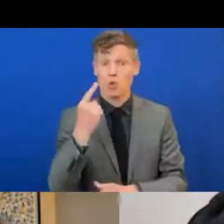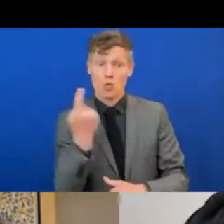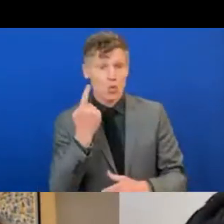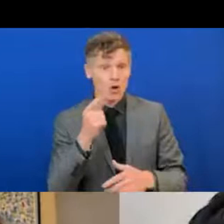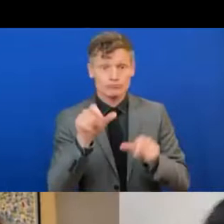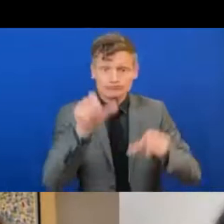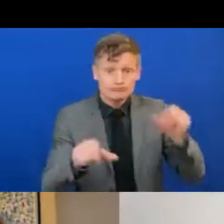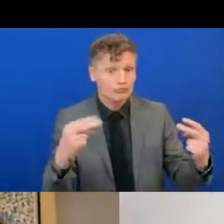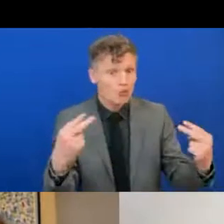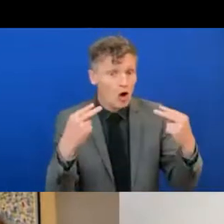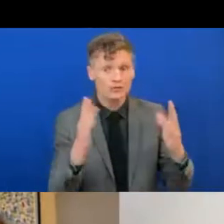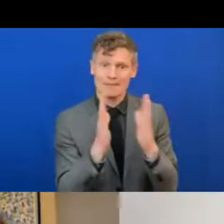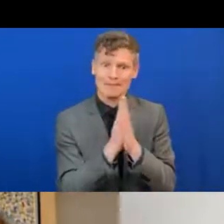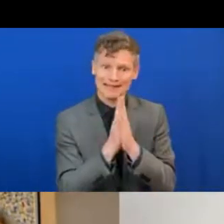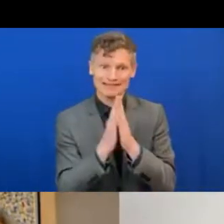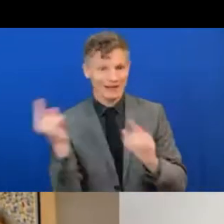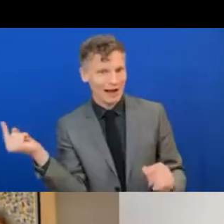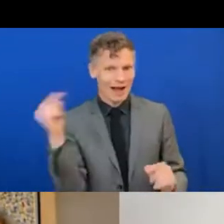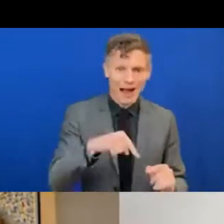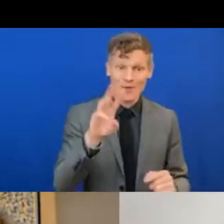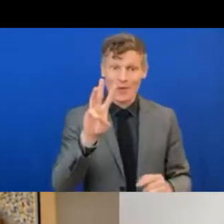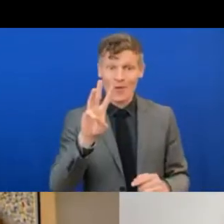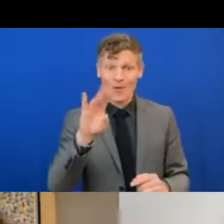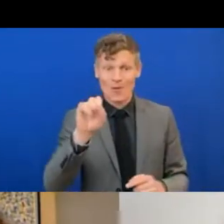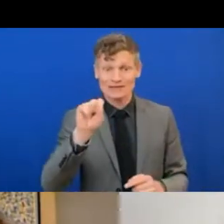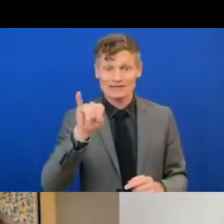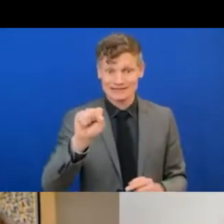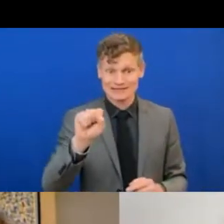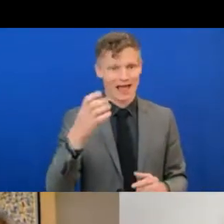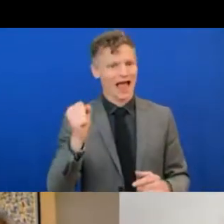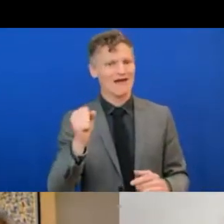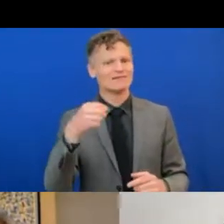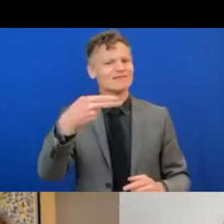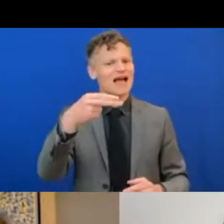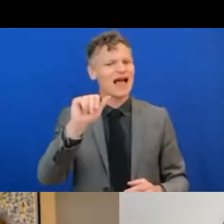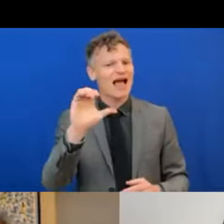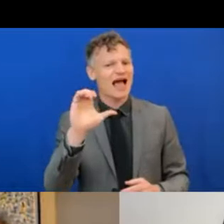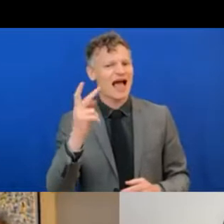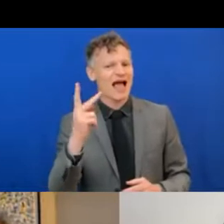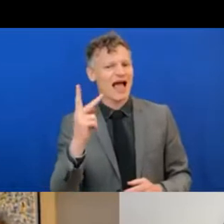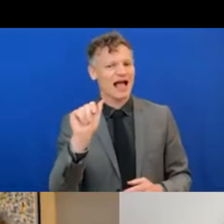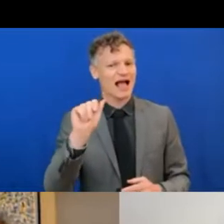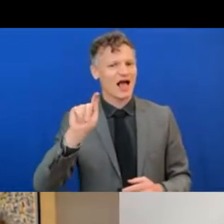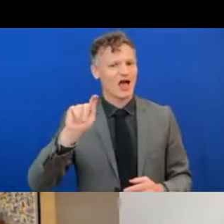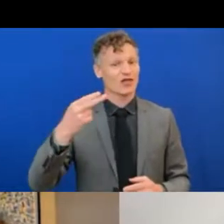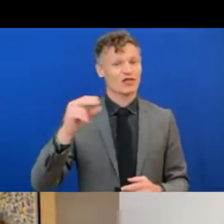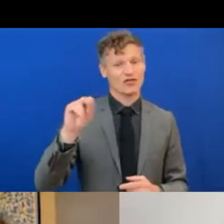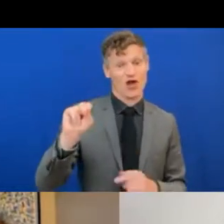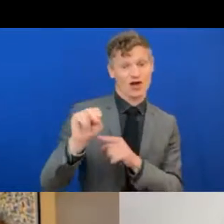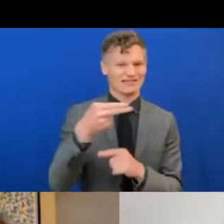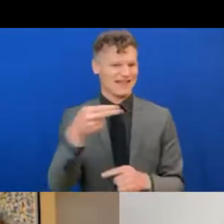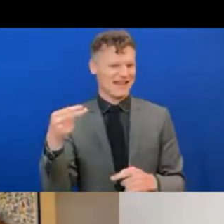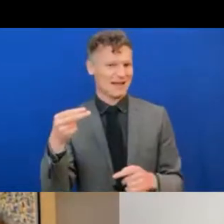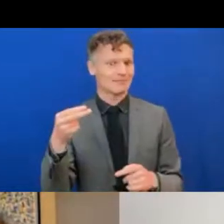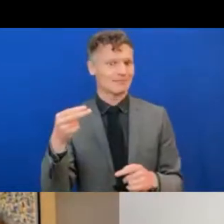We have a hackathon, which is focused on this older person's track. We will have four platforms, one